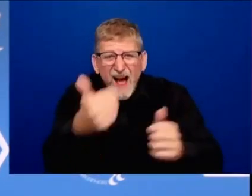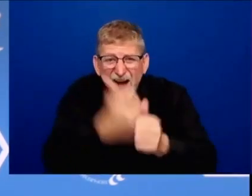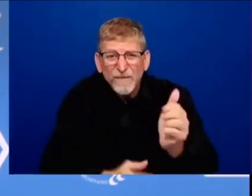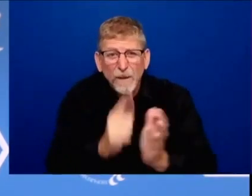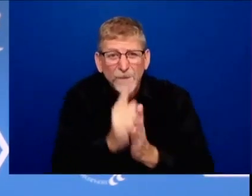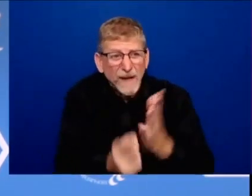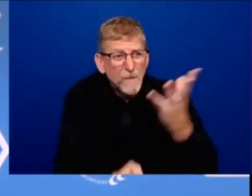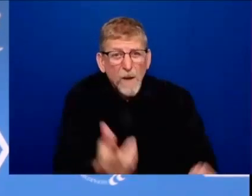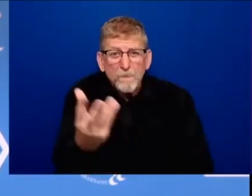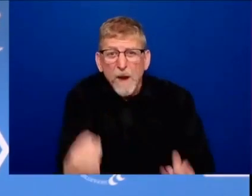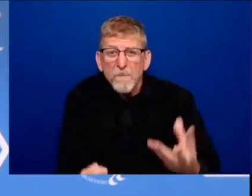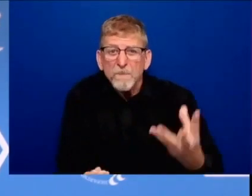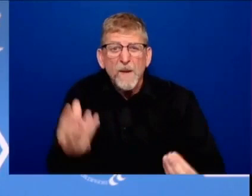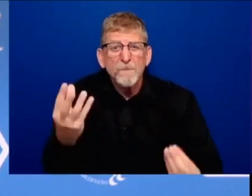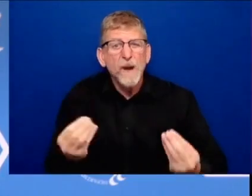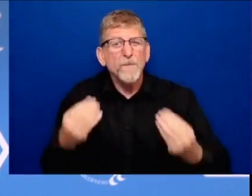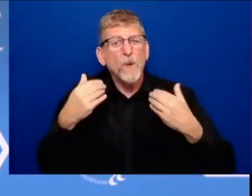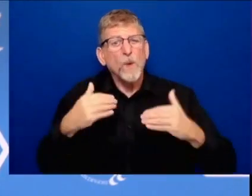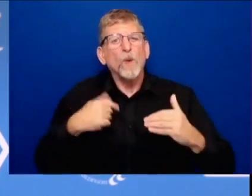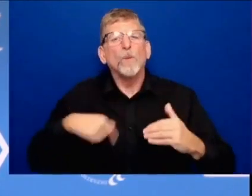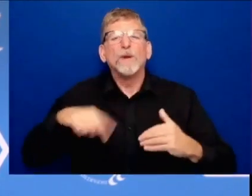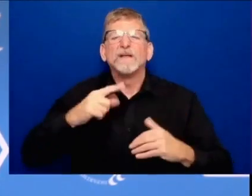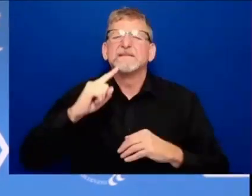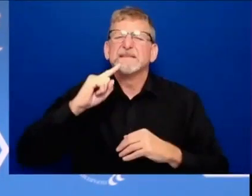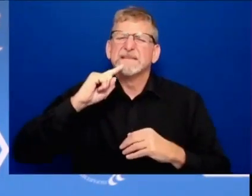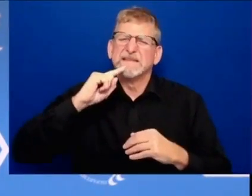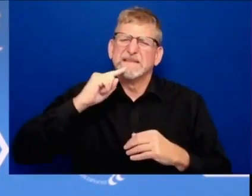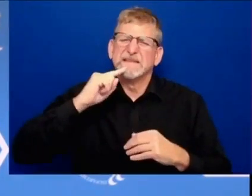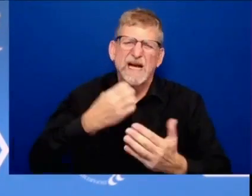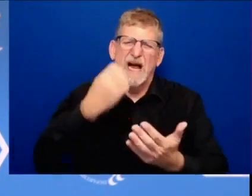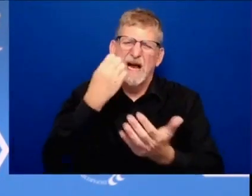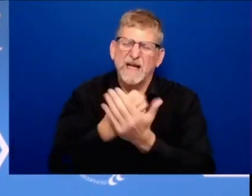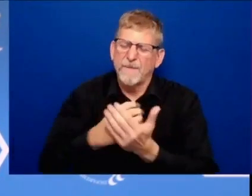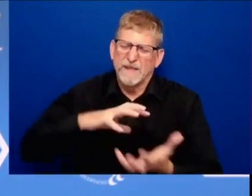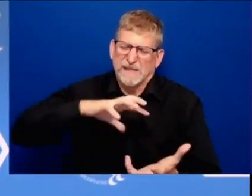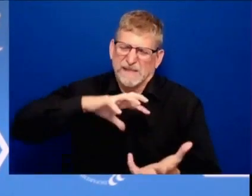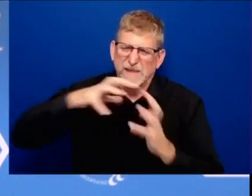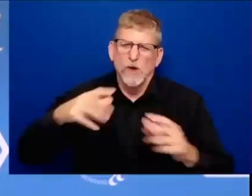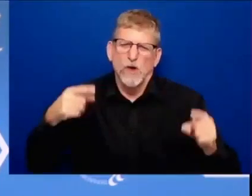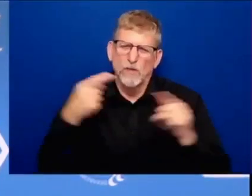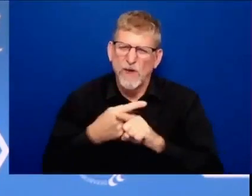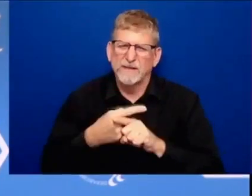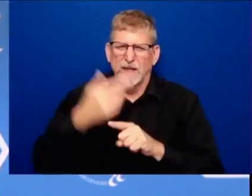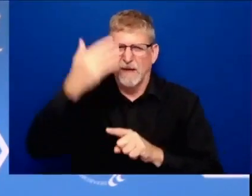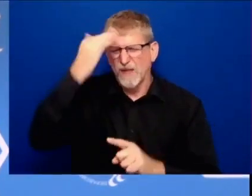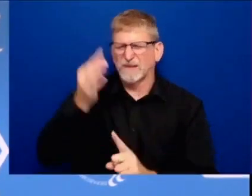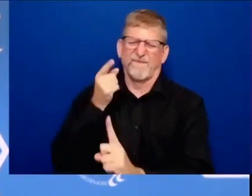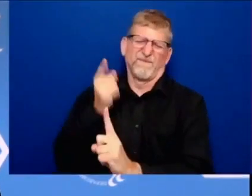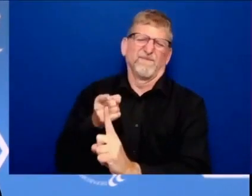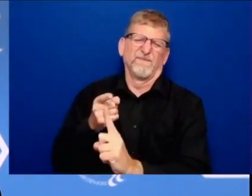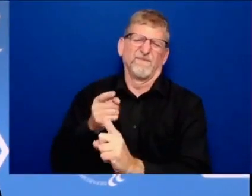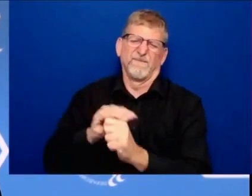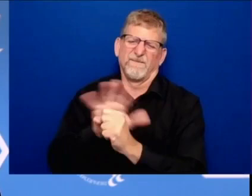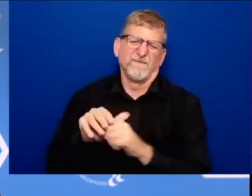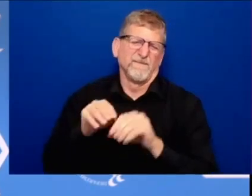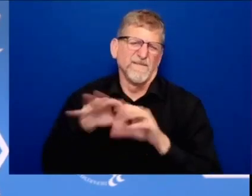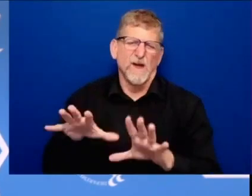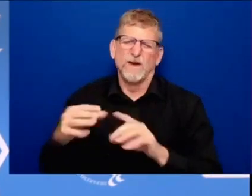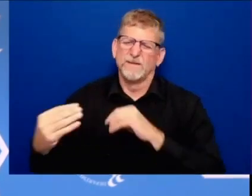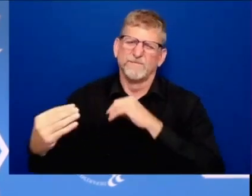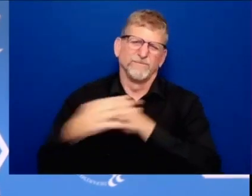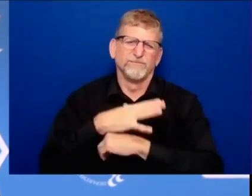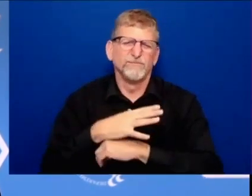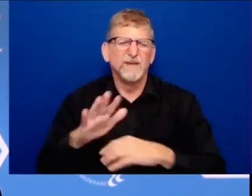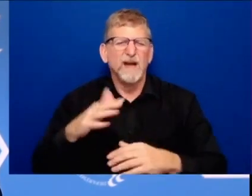crisis that the pandemic has created every major economist in the country